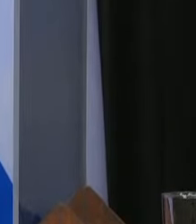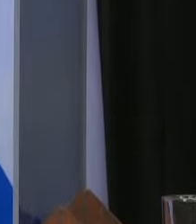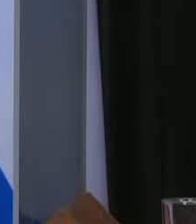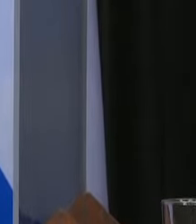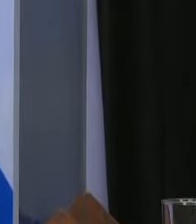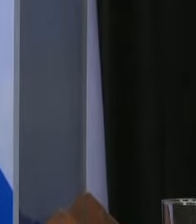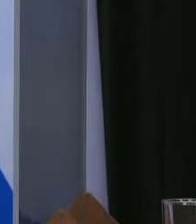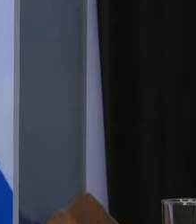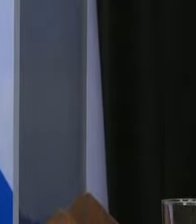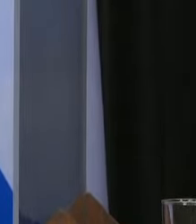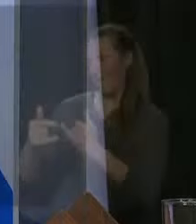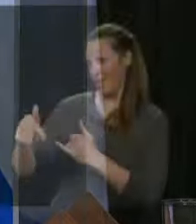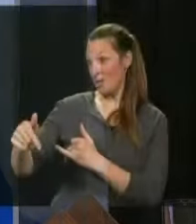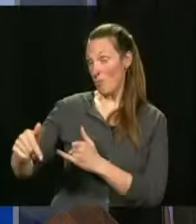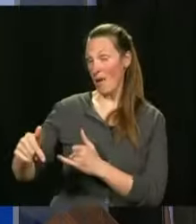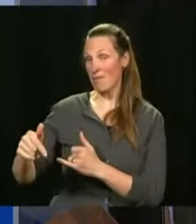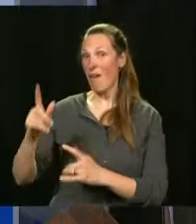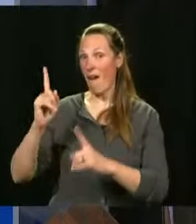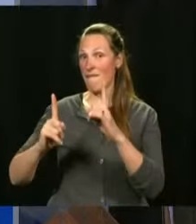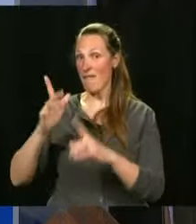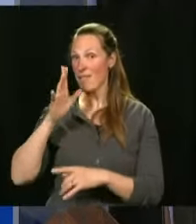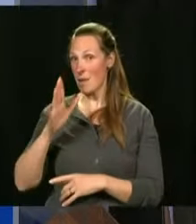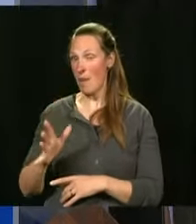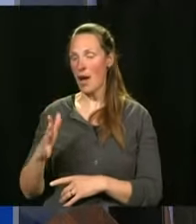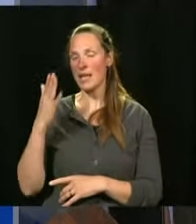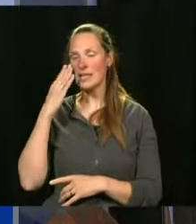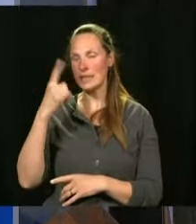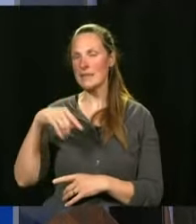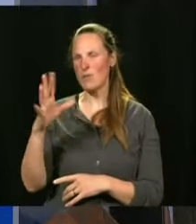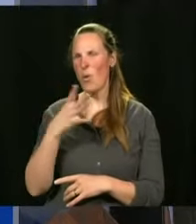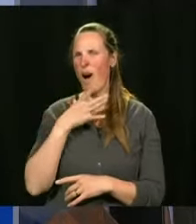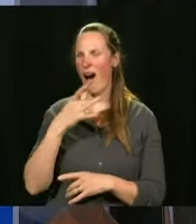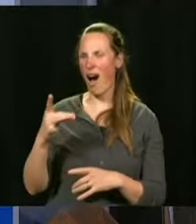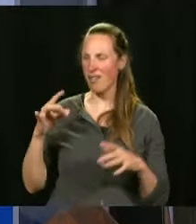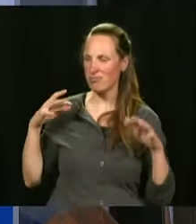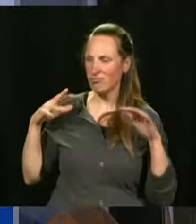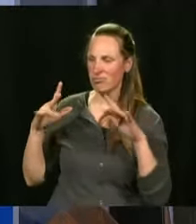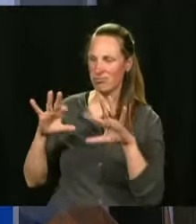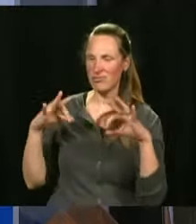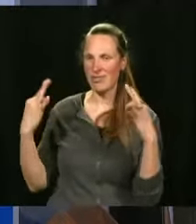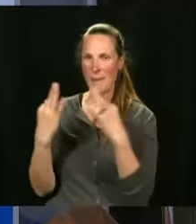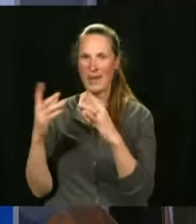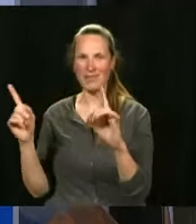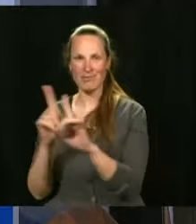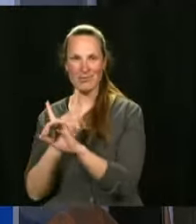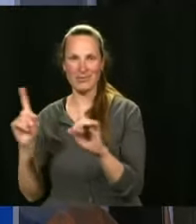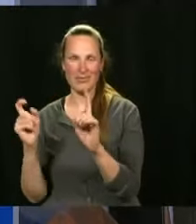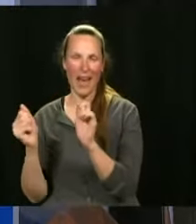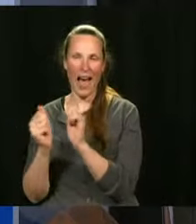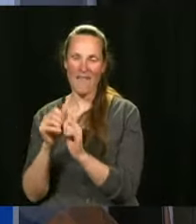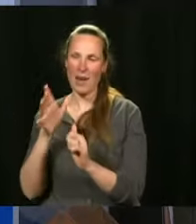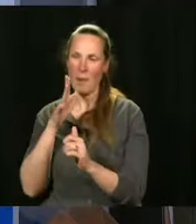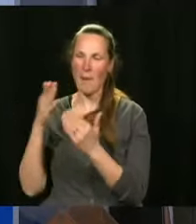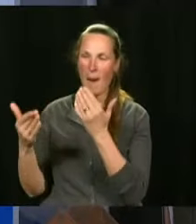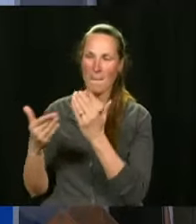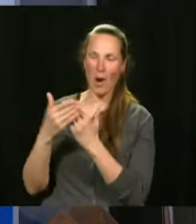is it's Mother's Day this weekend I know quite well that everybody wants to gather with family close to their mother